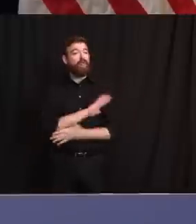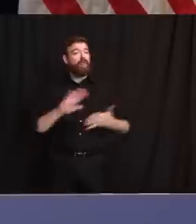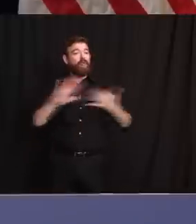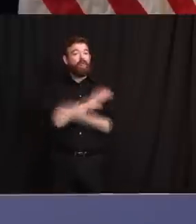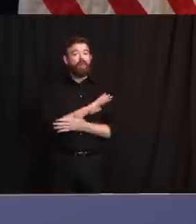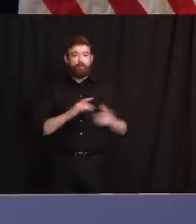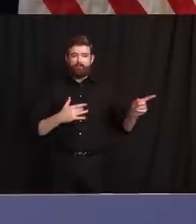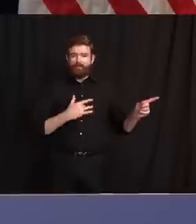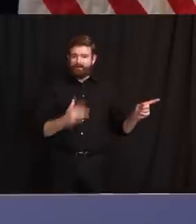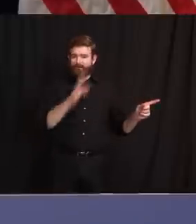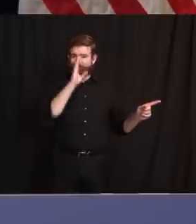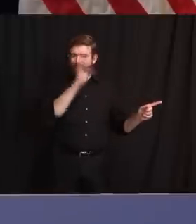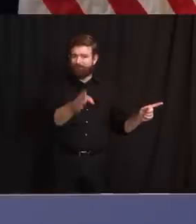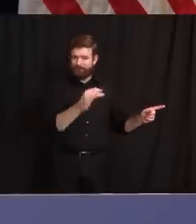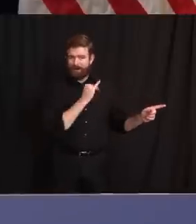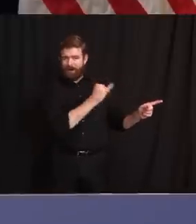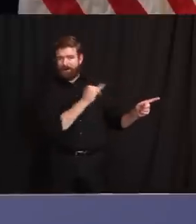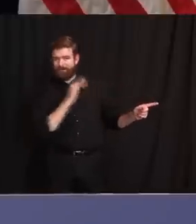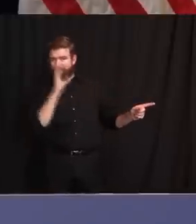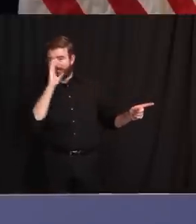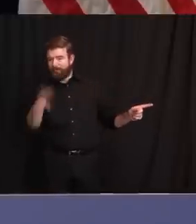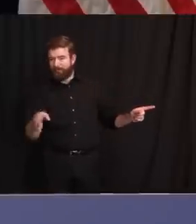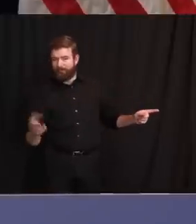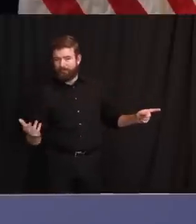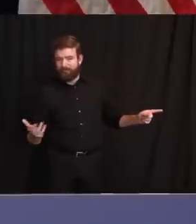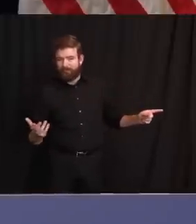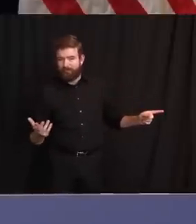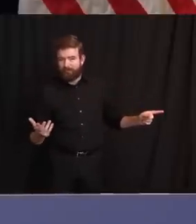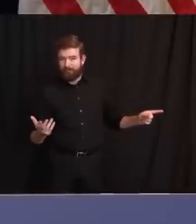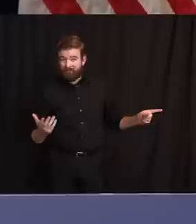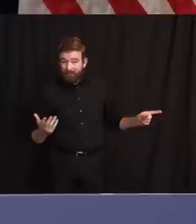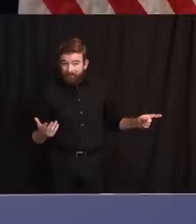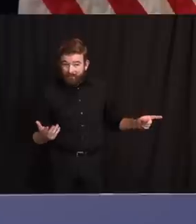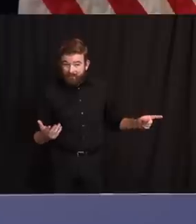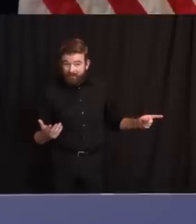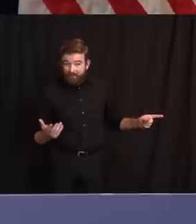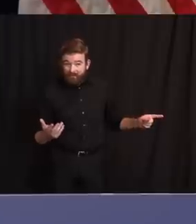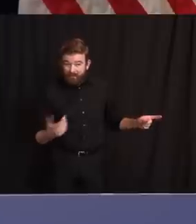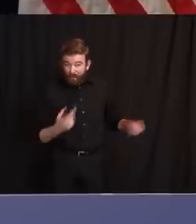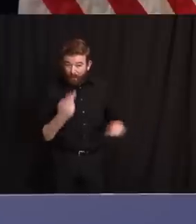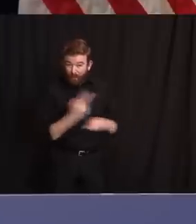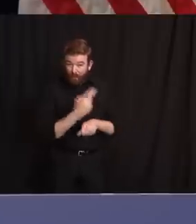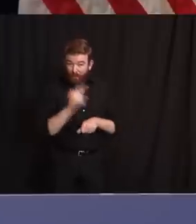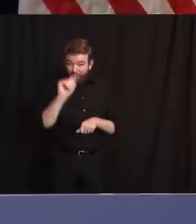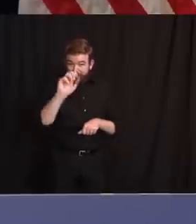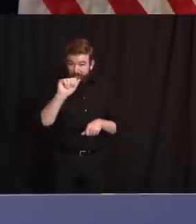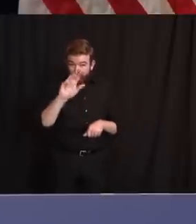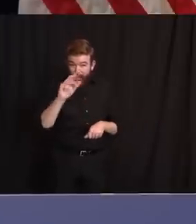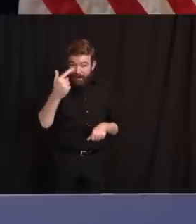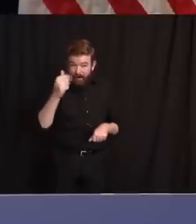question, the notion of using tear gas or smoke